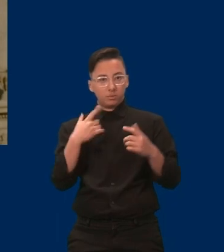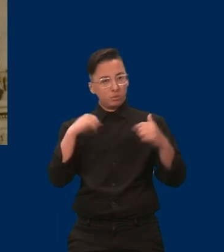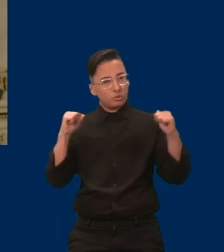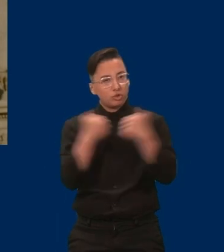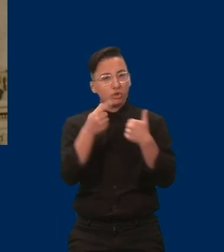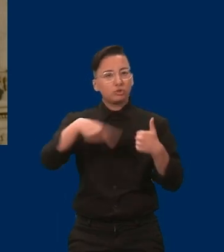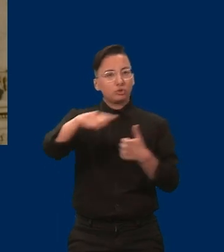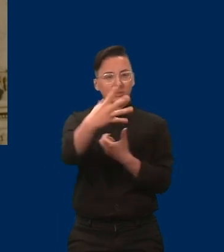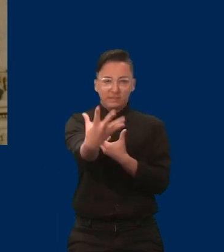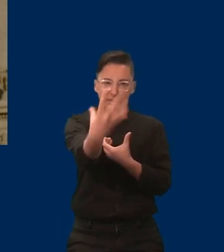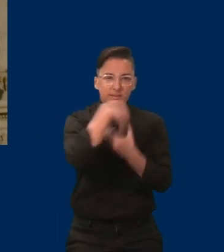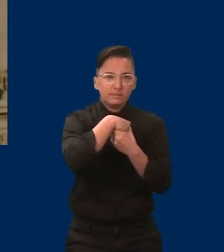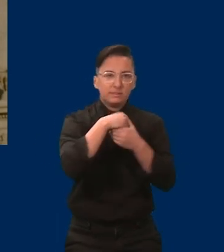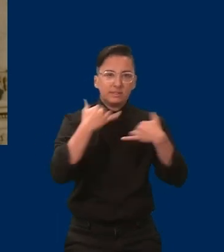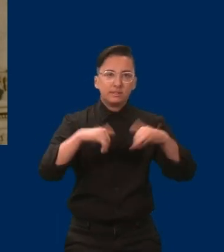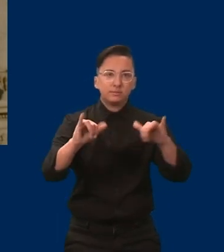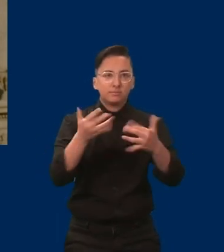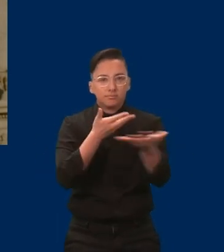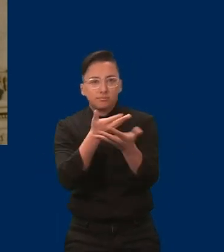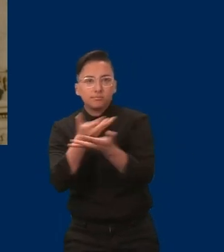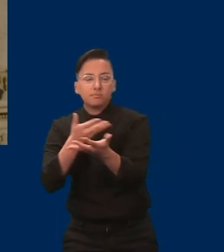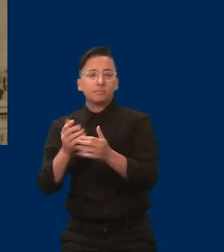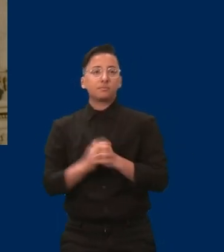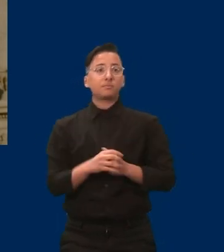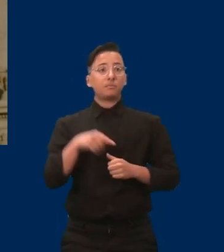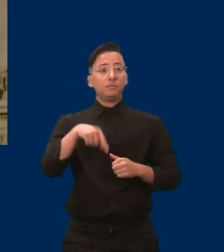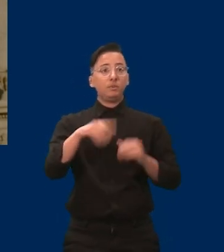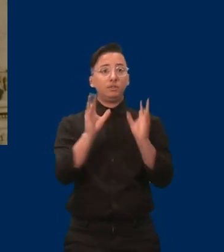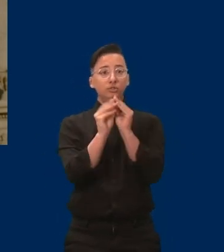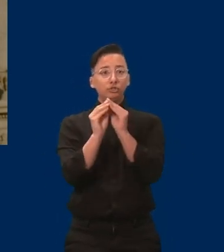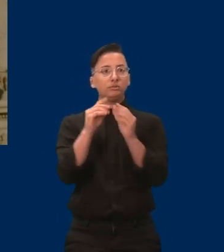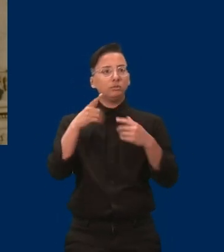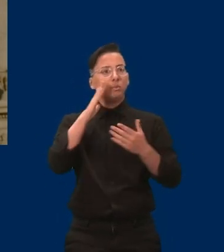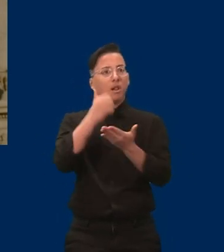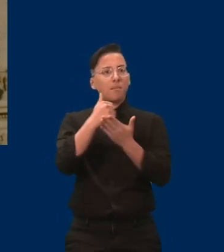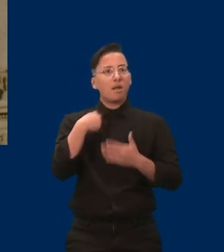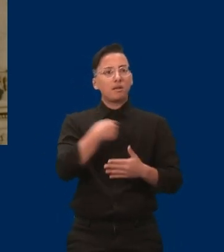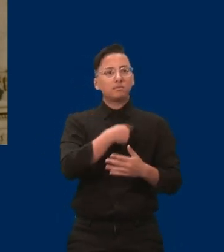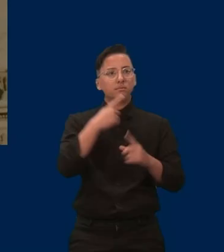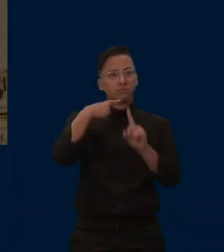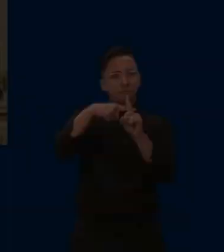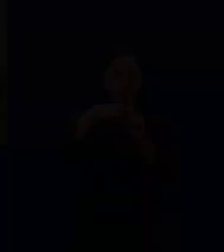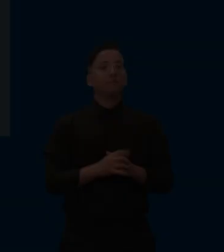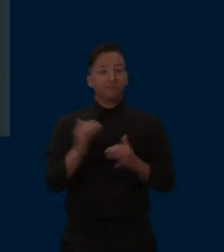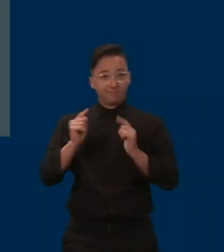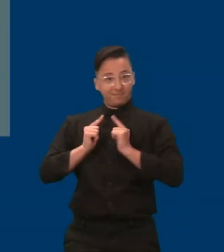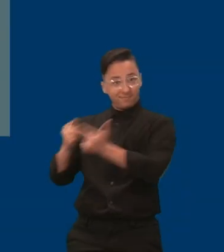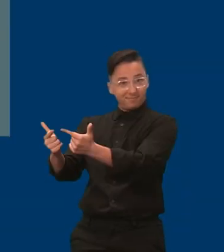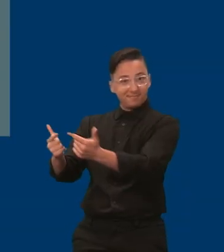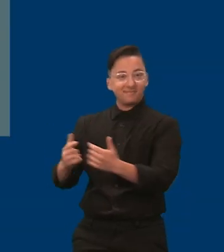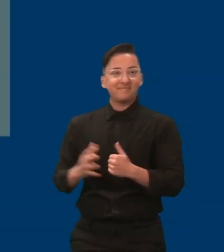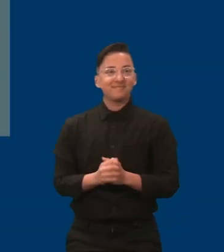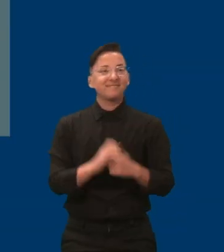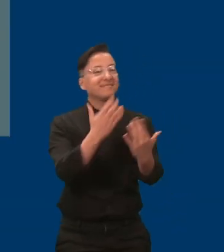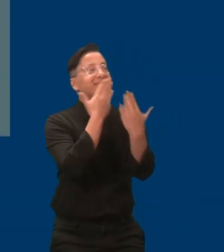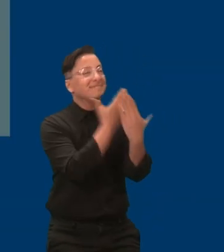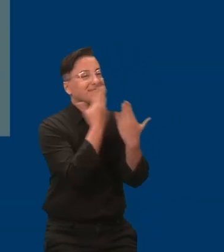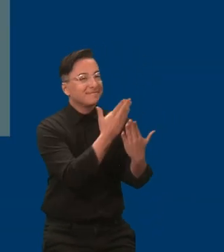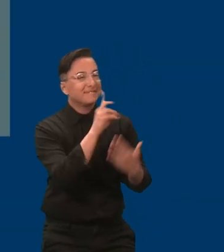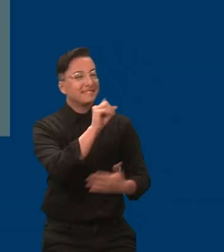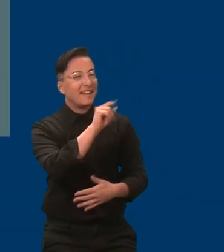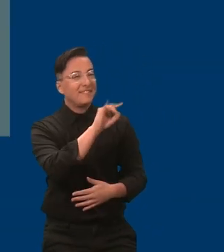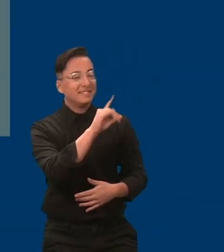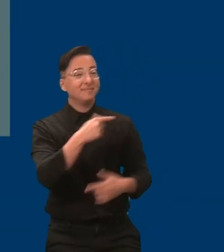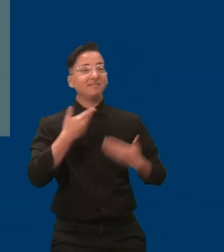legislative session, so we can make positive change for Minnesotans with disabilities across all parts of life. Hello, my name is Nikki